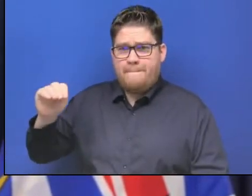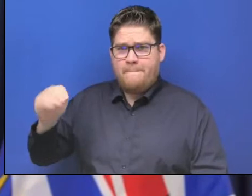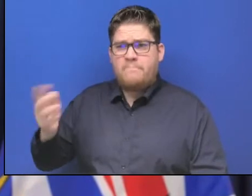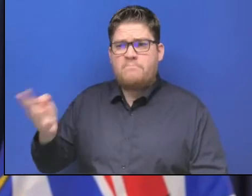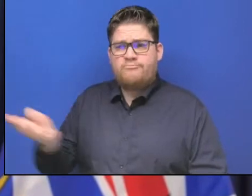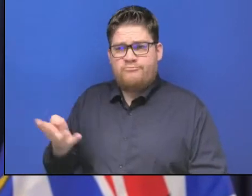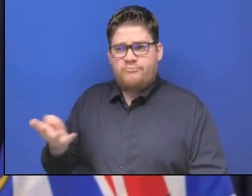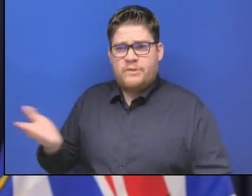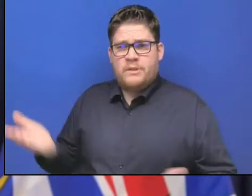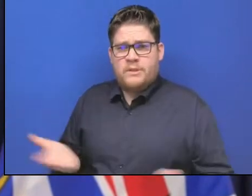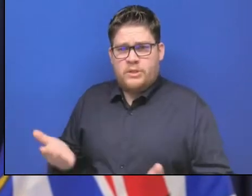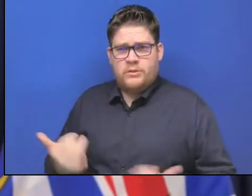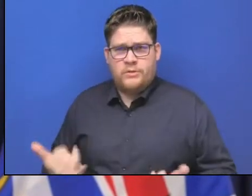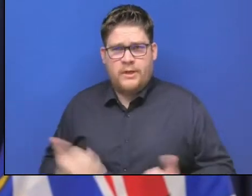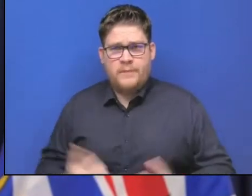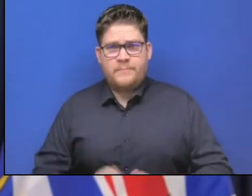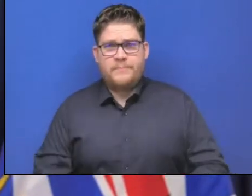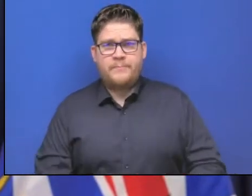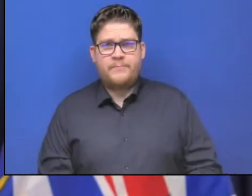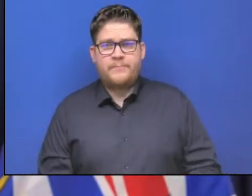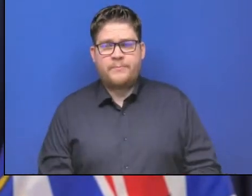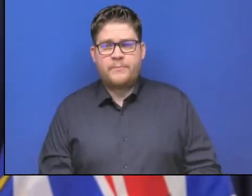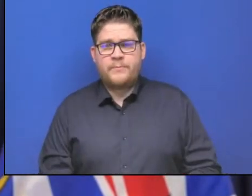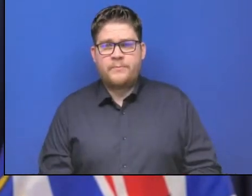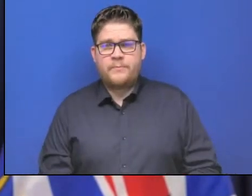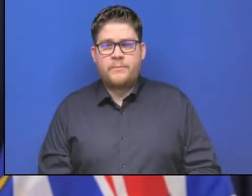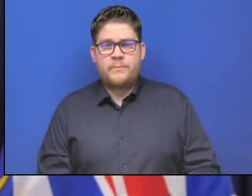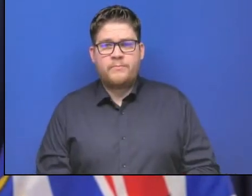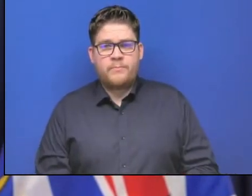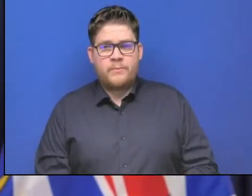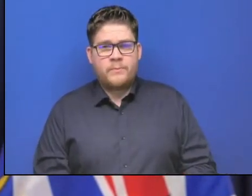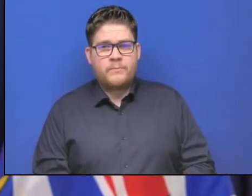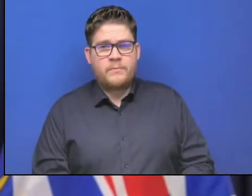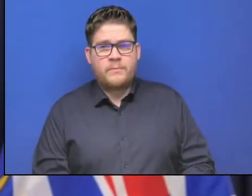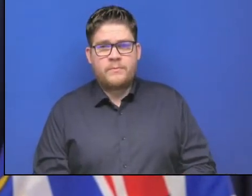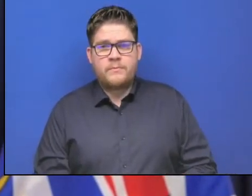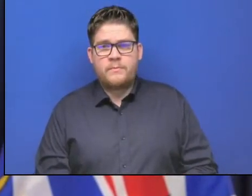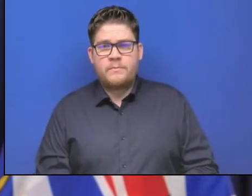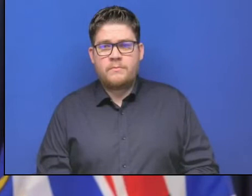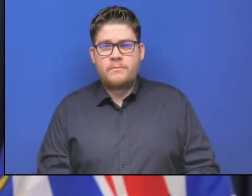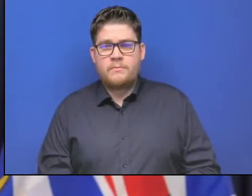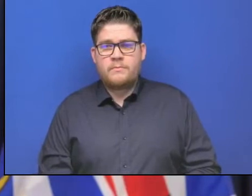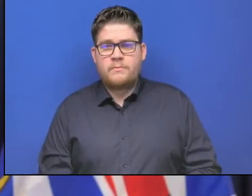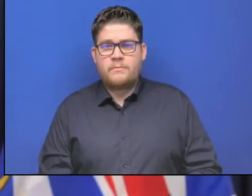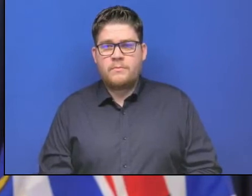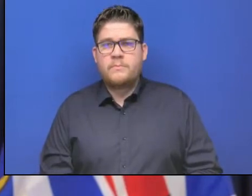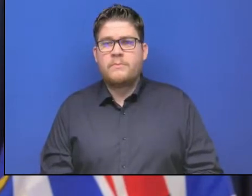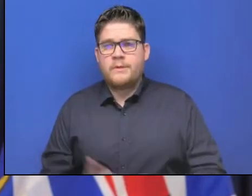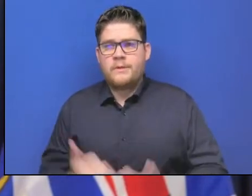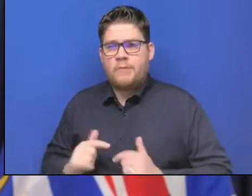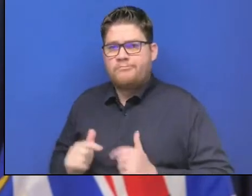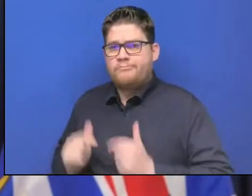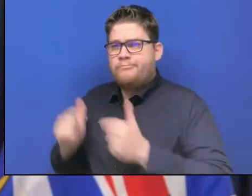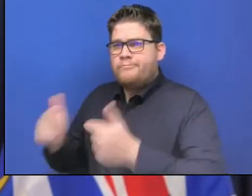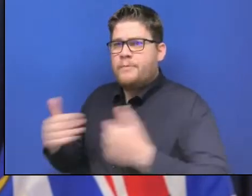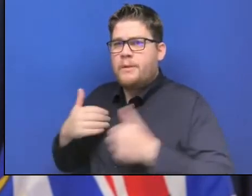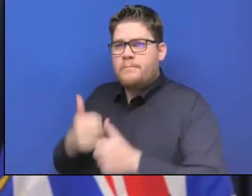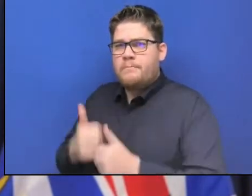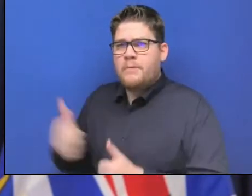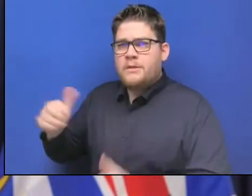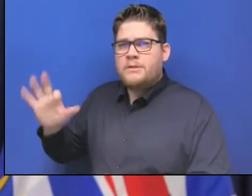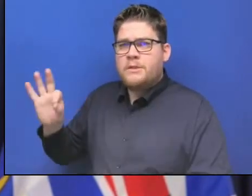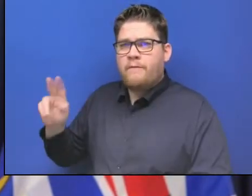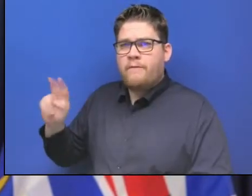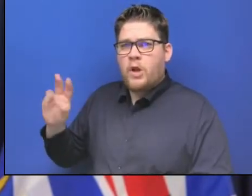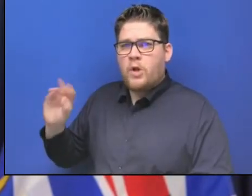1 to enter the queue. You will be limited to one question and one follow-up. With that, I'll turn it over to Minister Farnworth. Thank you and good afternoon,